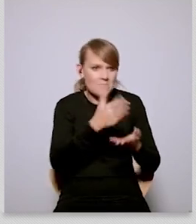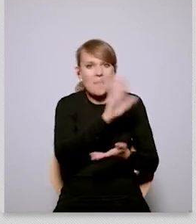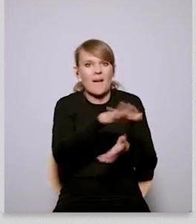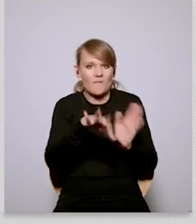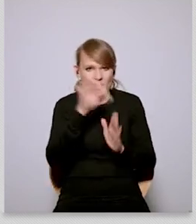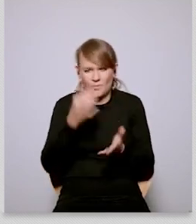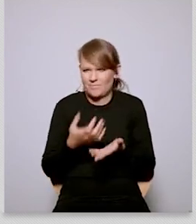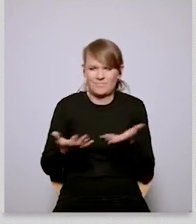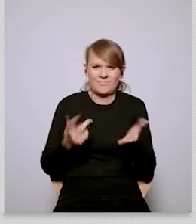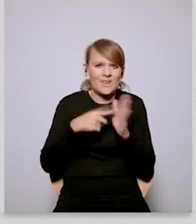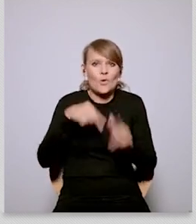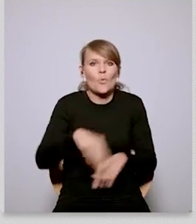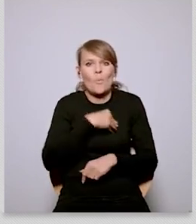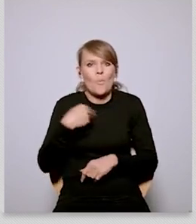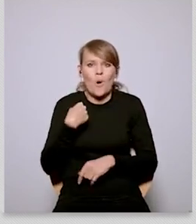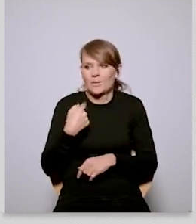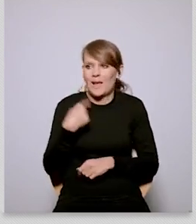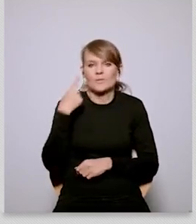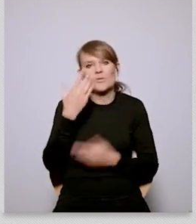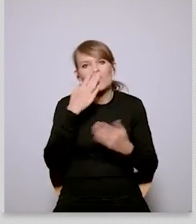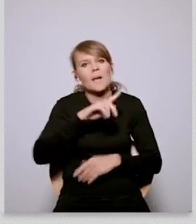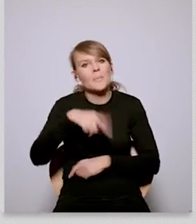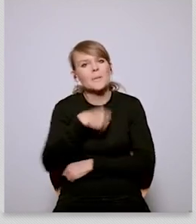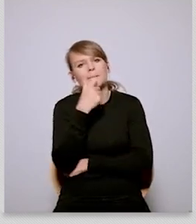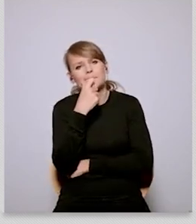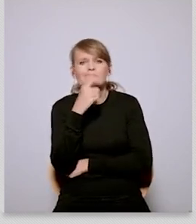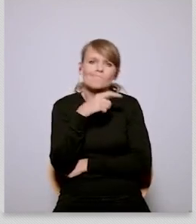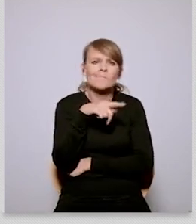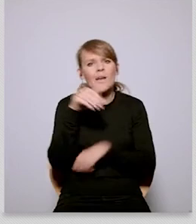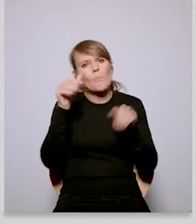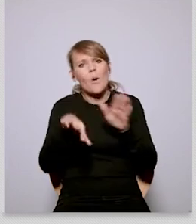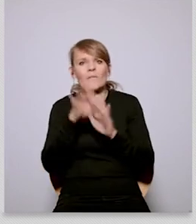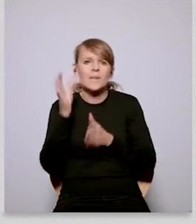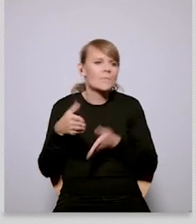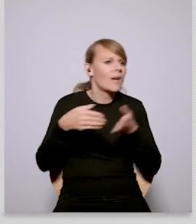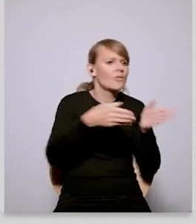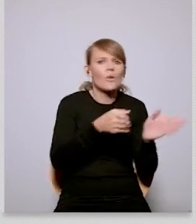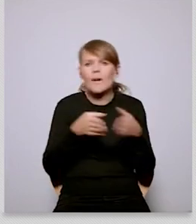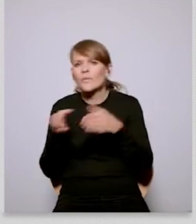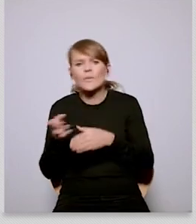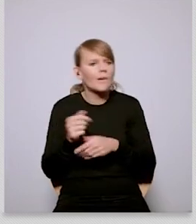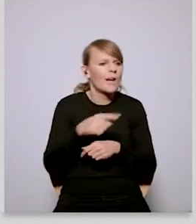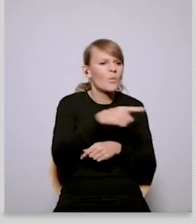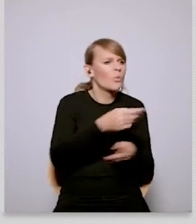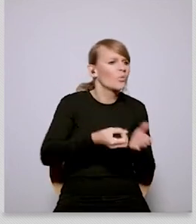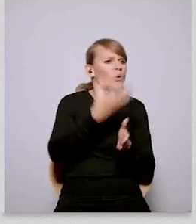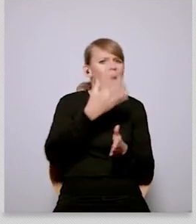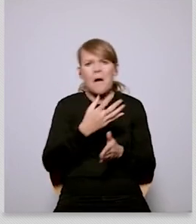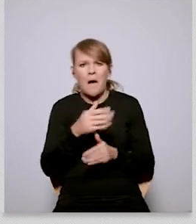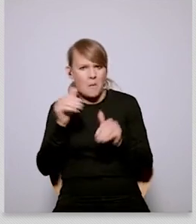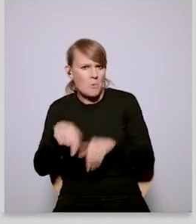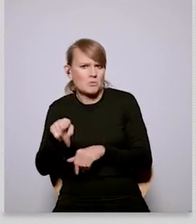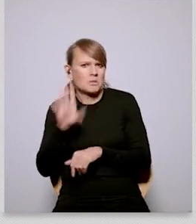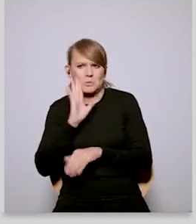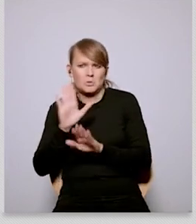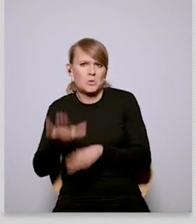choice whether we want to transition away from carbon or not as if it was really a choice as if we were standing at